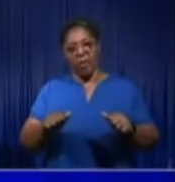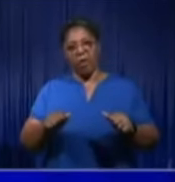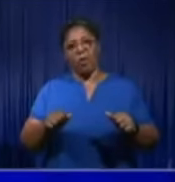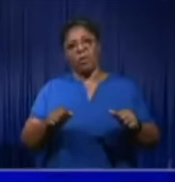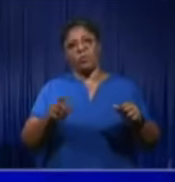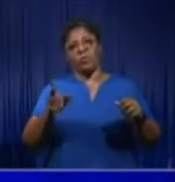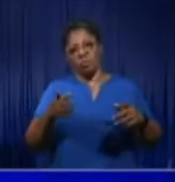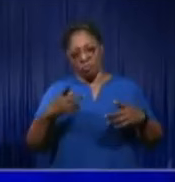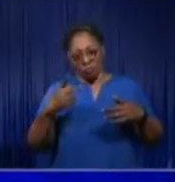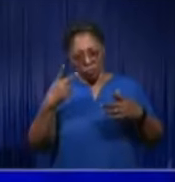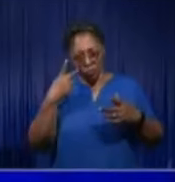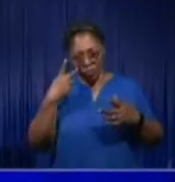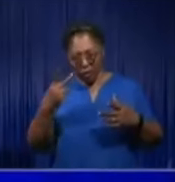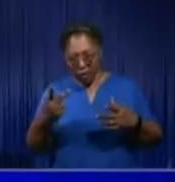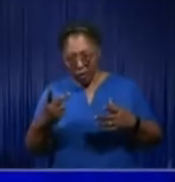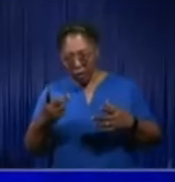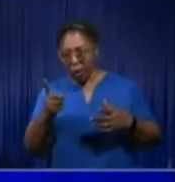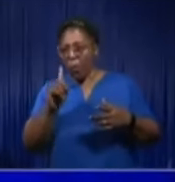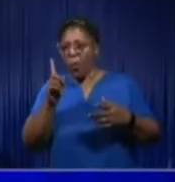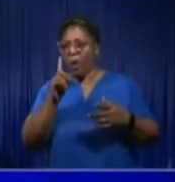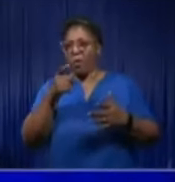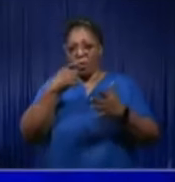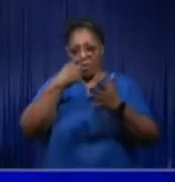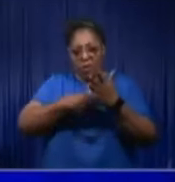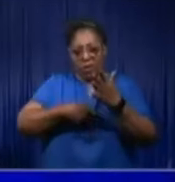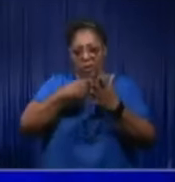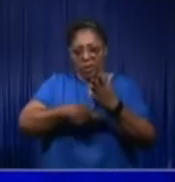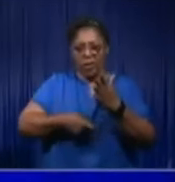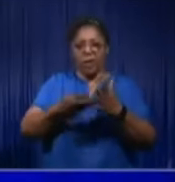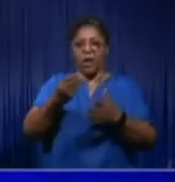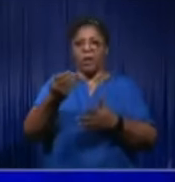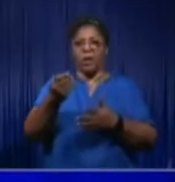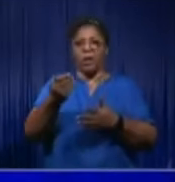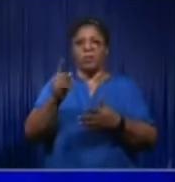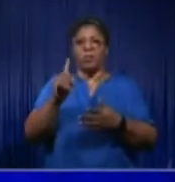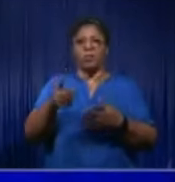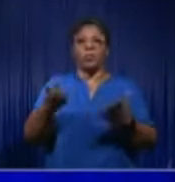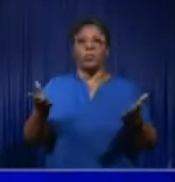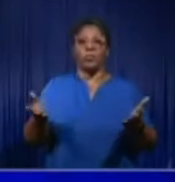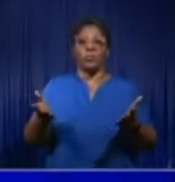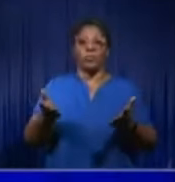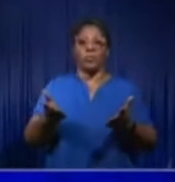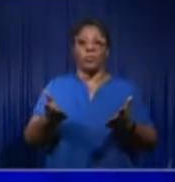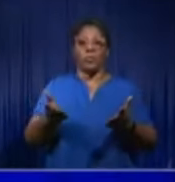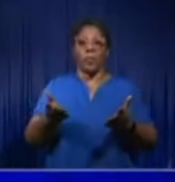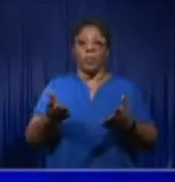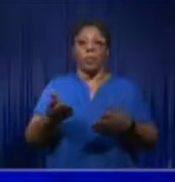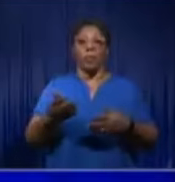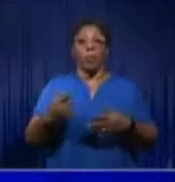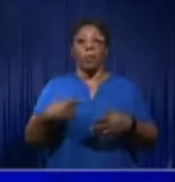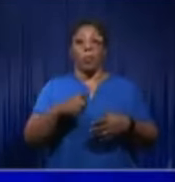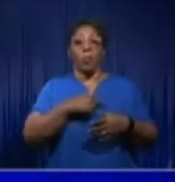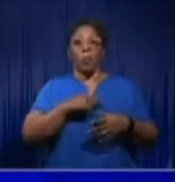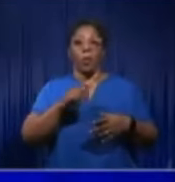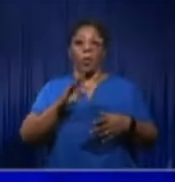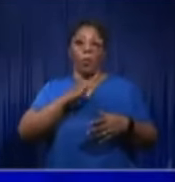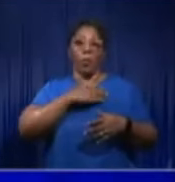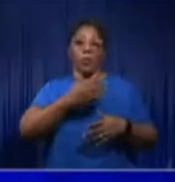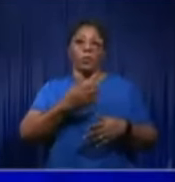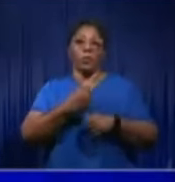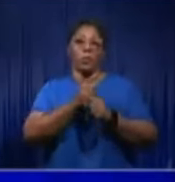dollar is being spent. We are going to put all the checks and balances in place to ensure that the people of Jamaica,